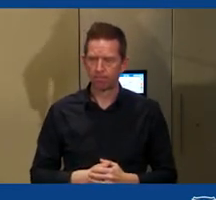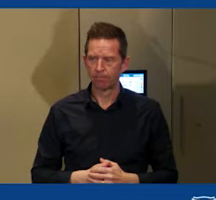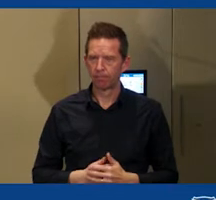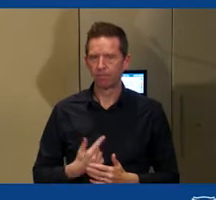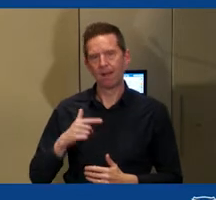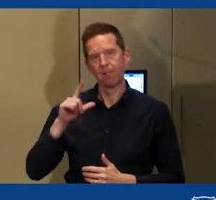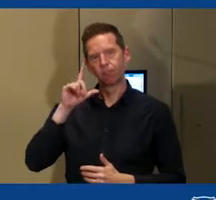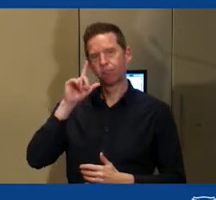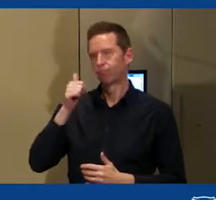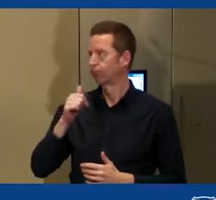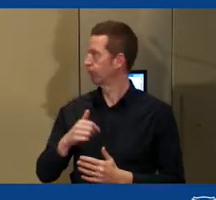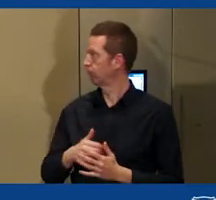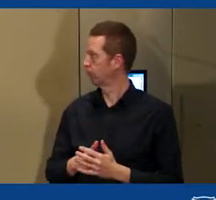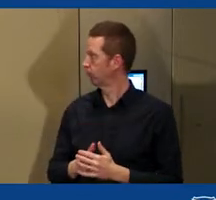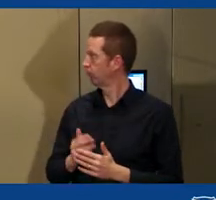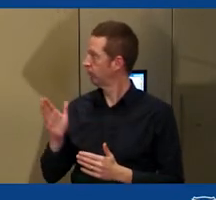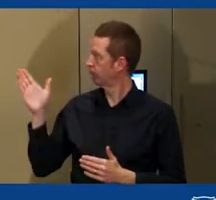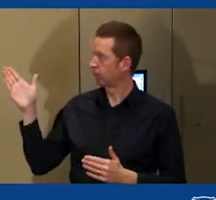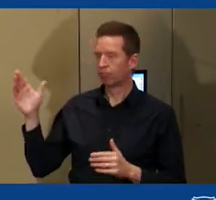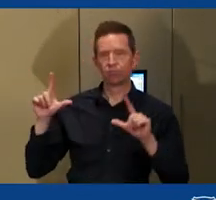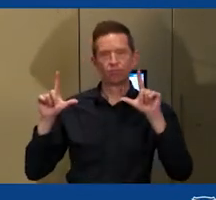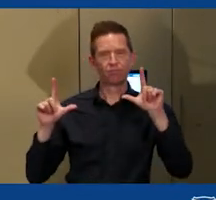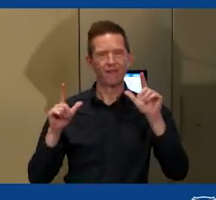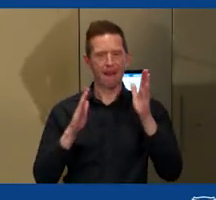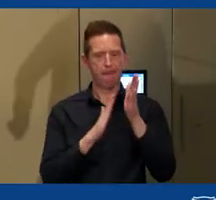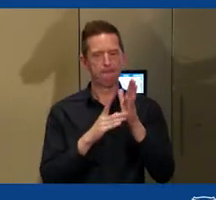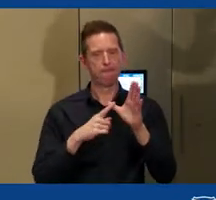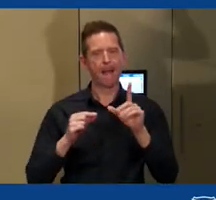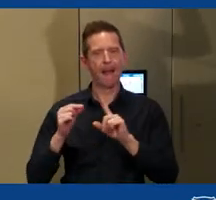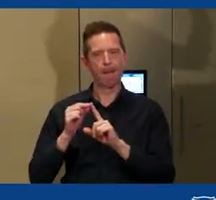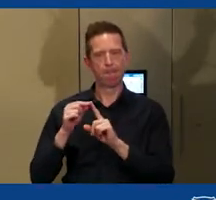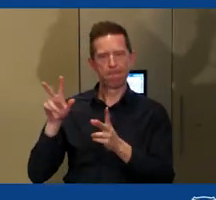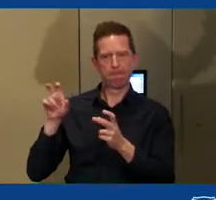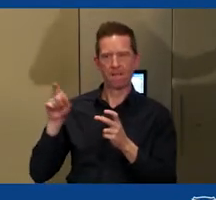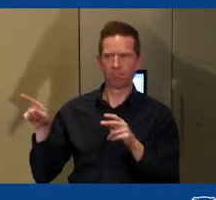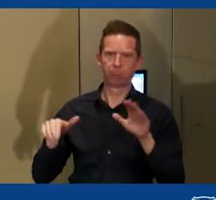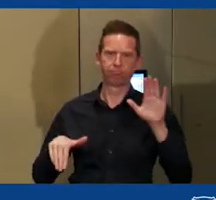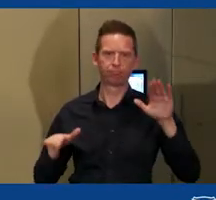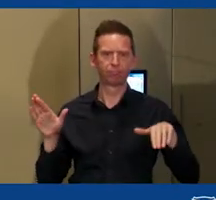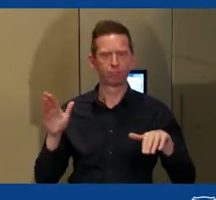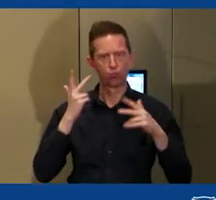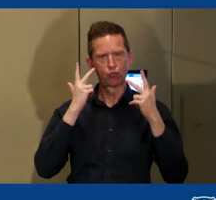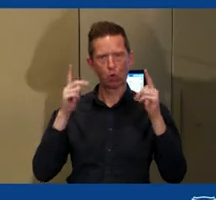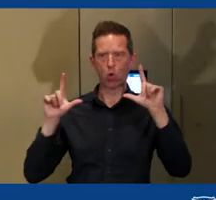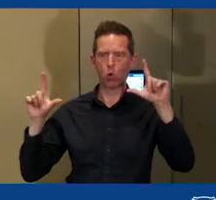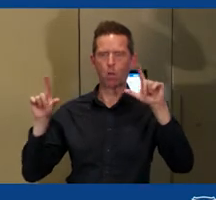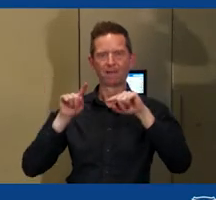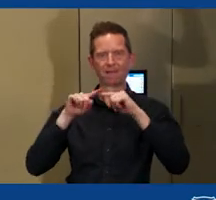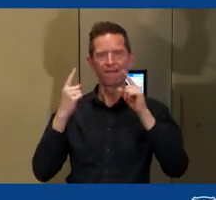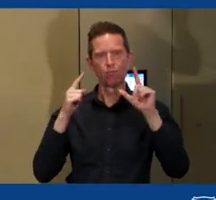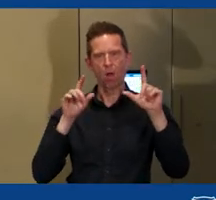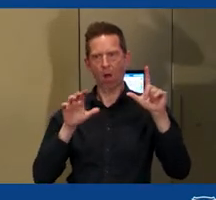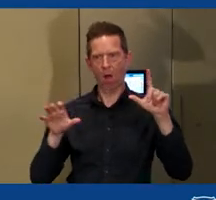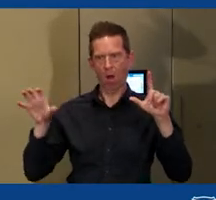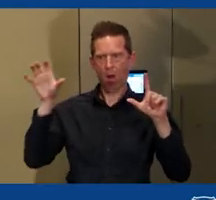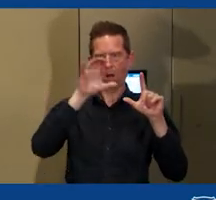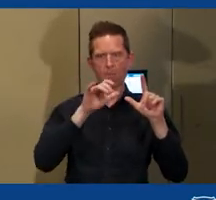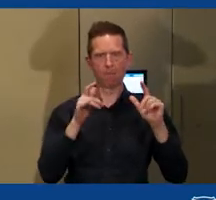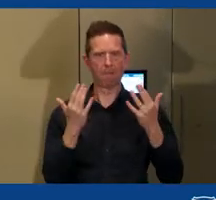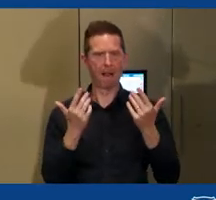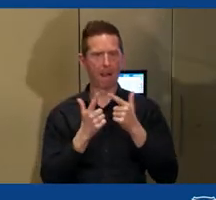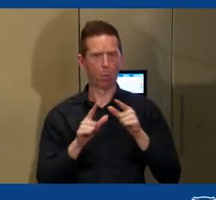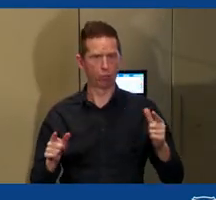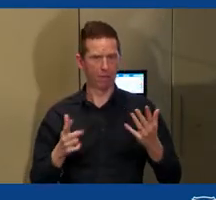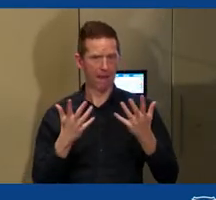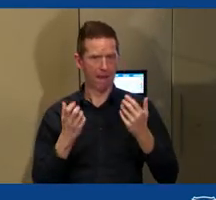I have borrowed from the Australian Geographic, which I think gives a beautiful reflection of the number of languages languages across